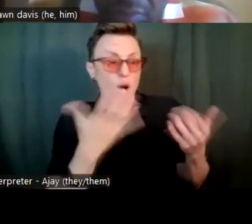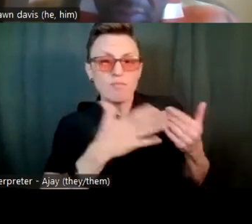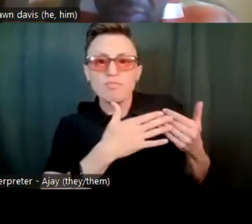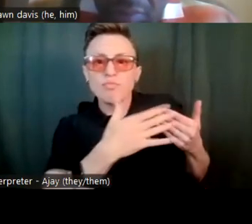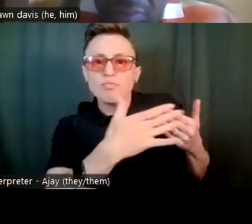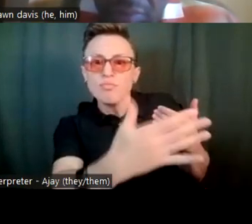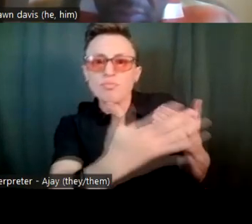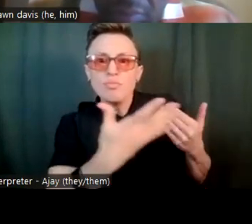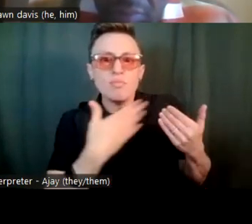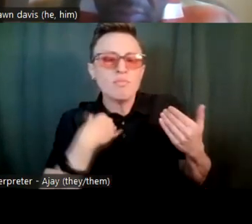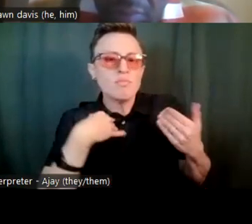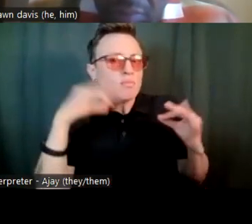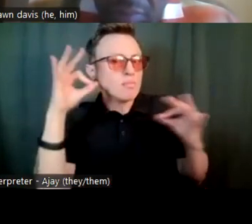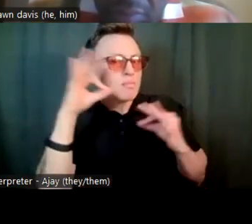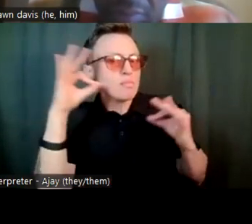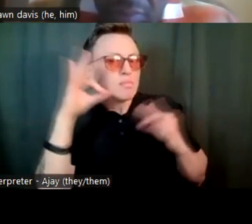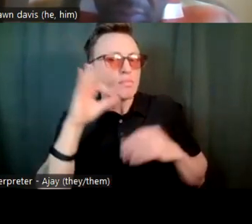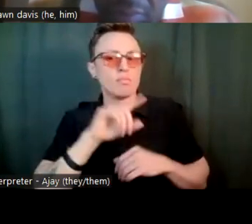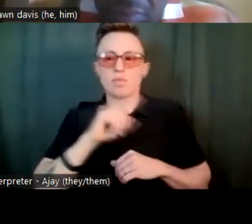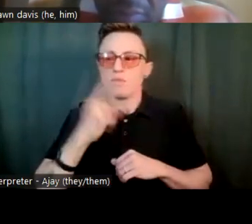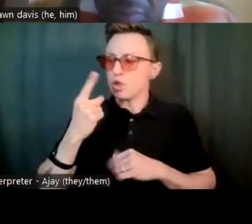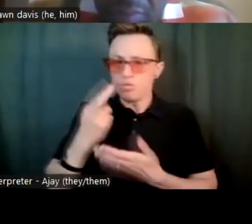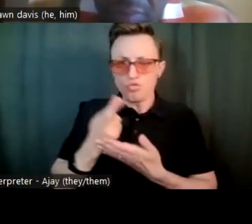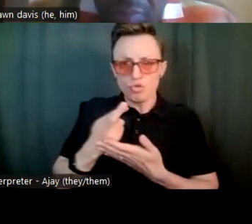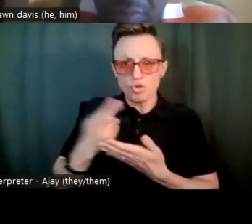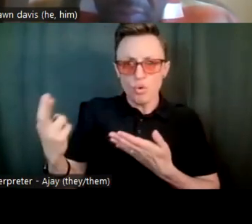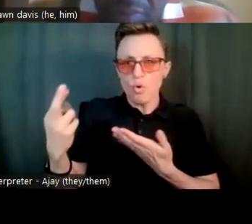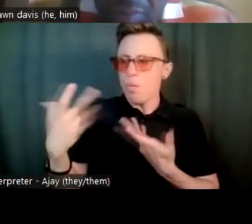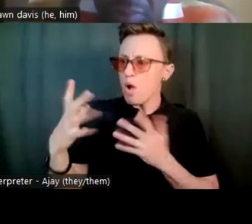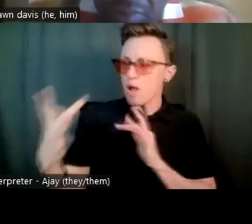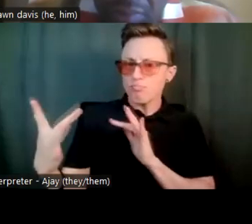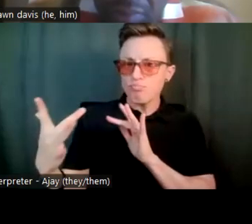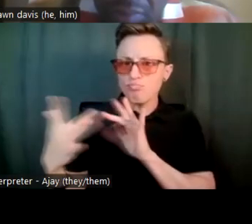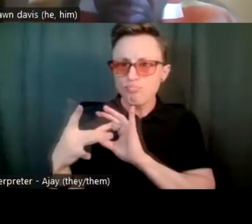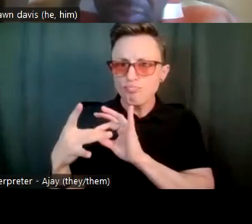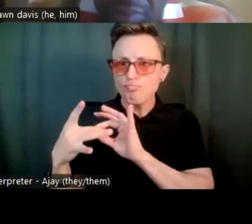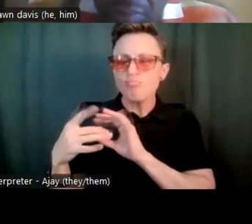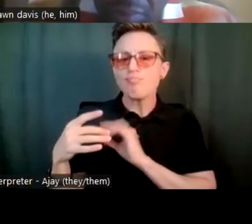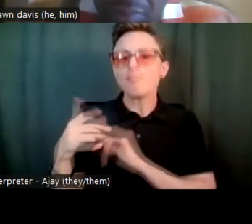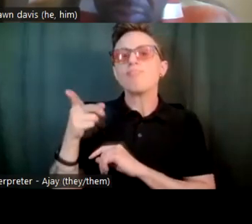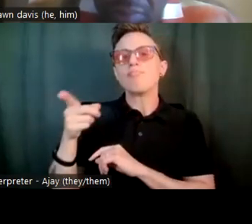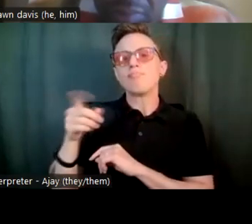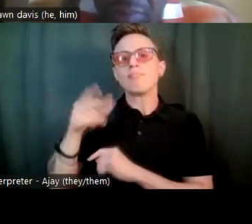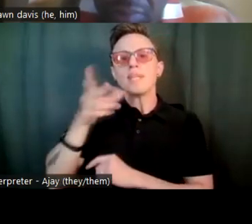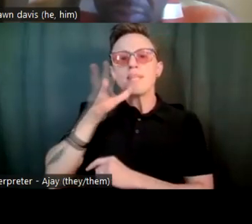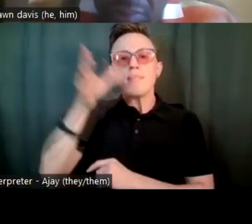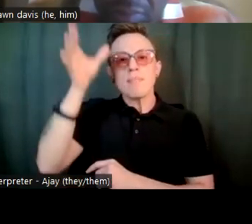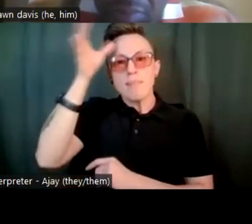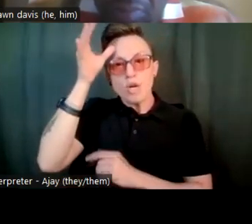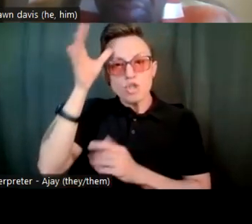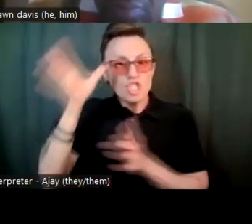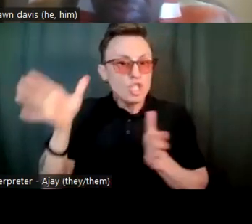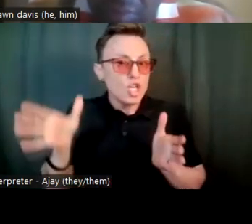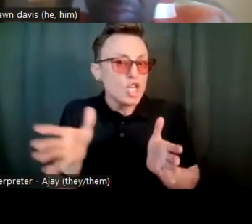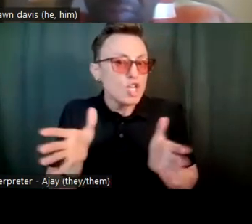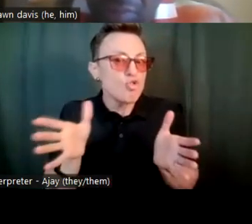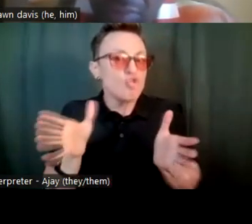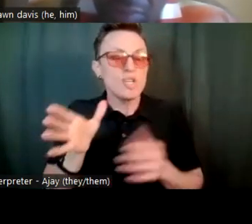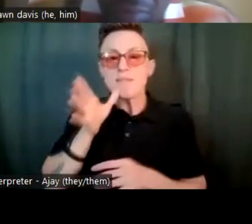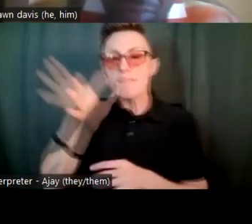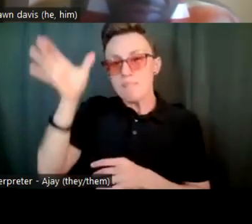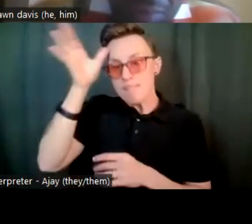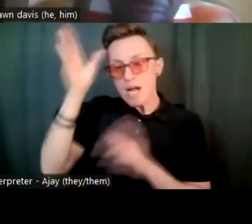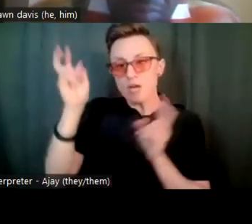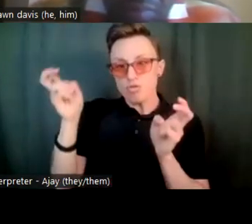of the first resources I was connected with was an effort called Parents Encouraging Parents that was